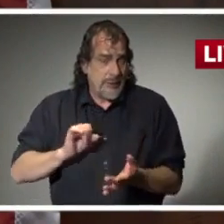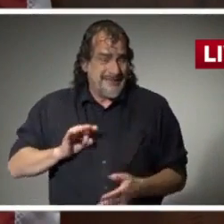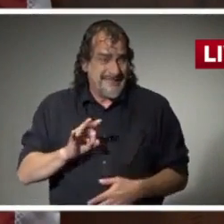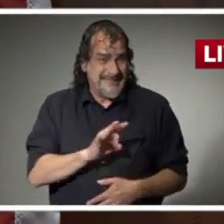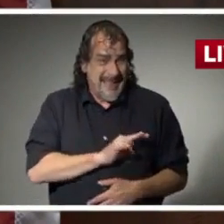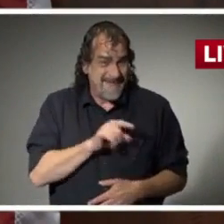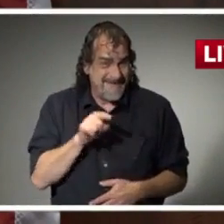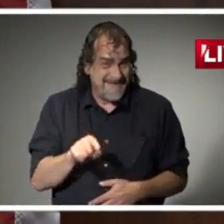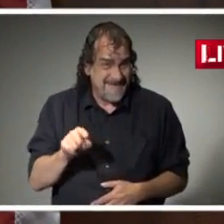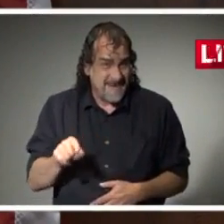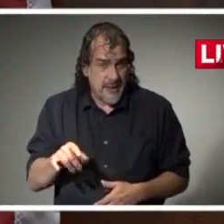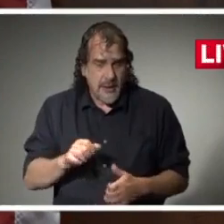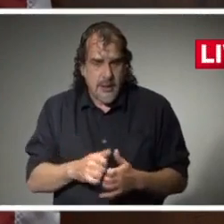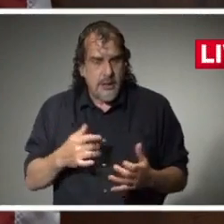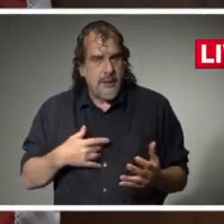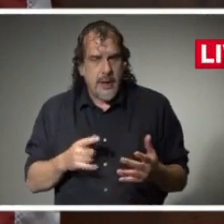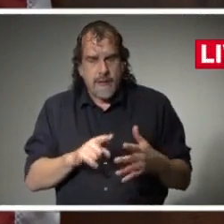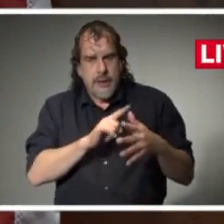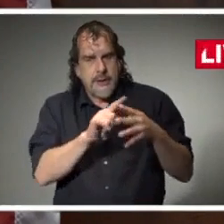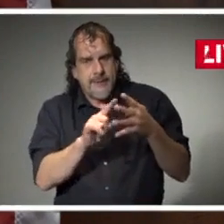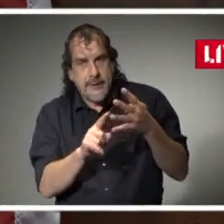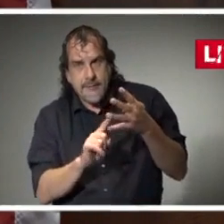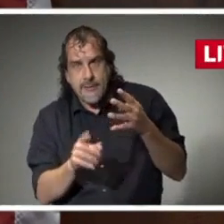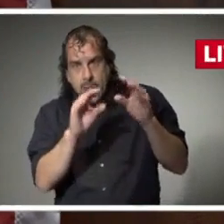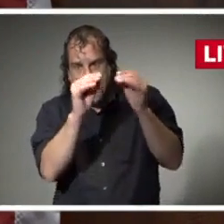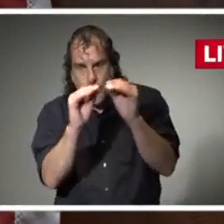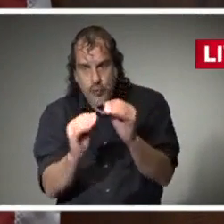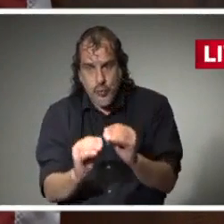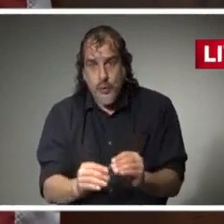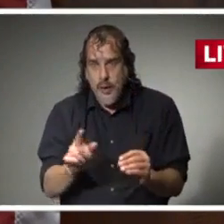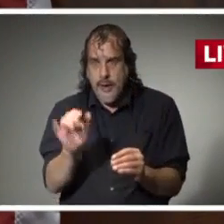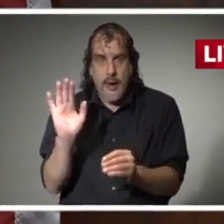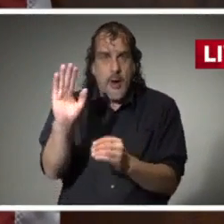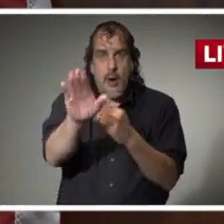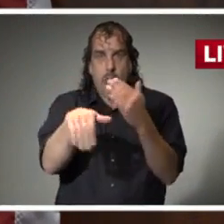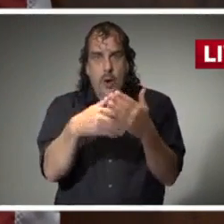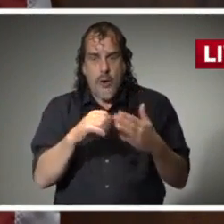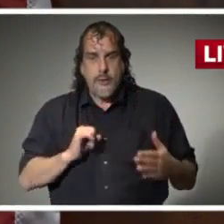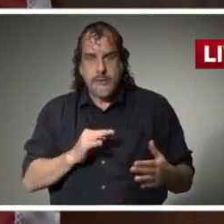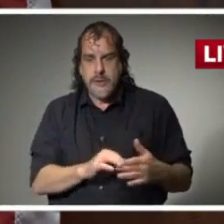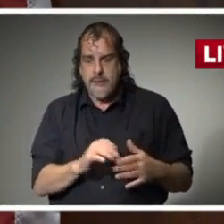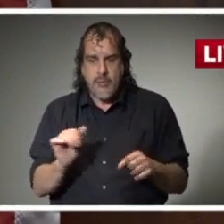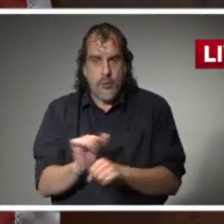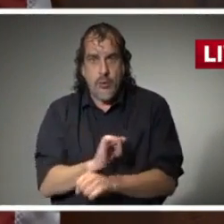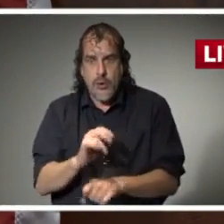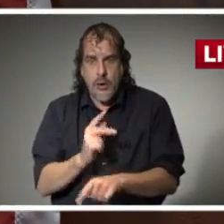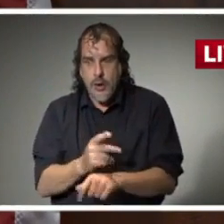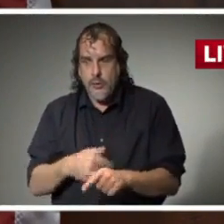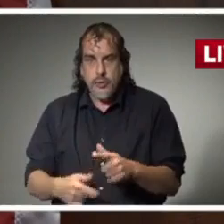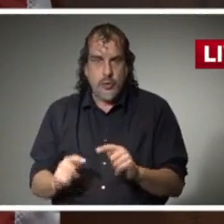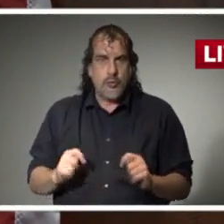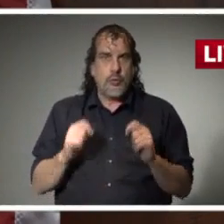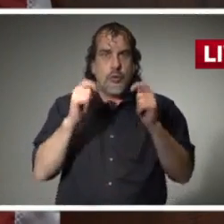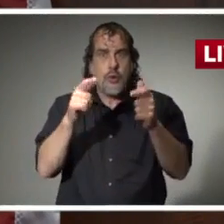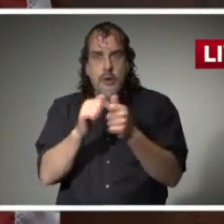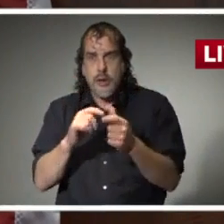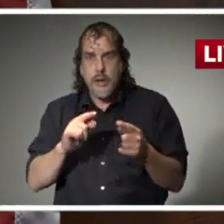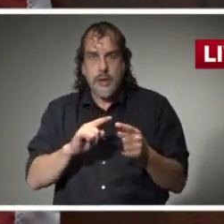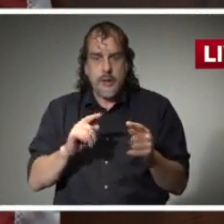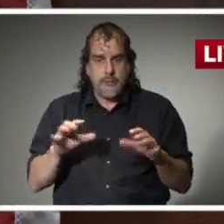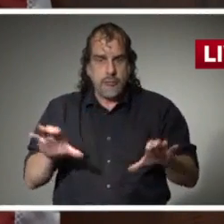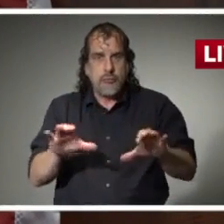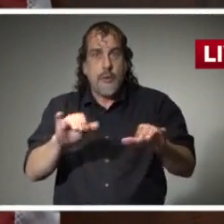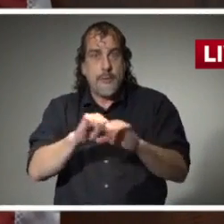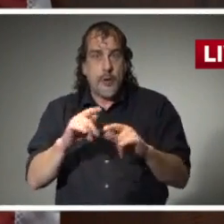Medicaid's got a lot of moving parts, and the staff has worked hard to quickly enact a wide range of intertwining policies.